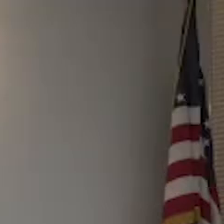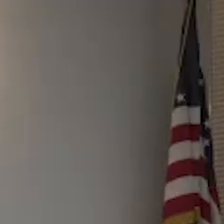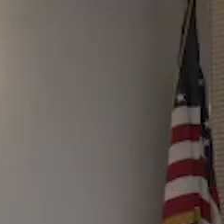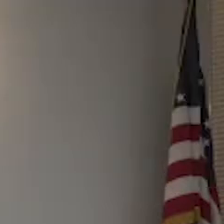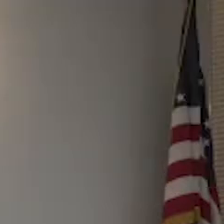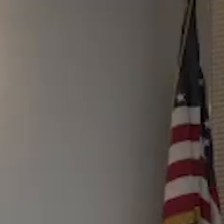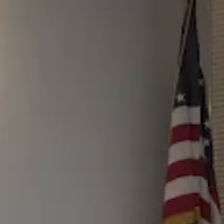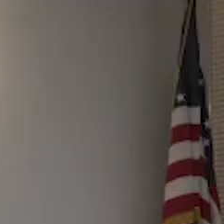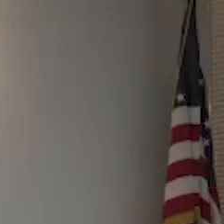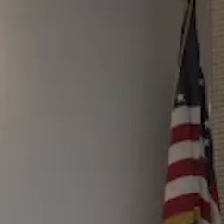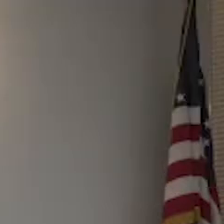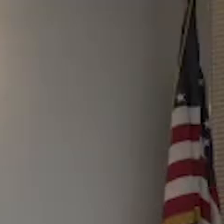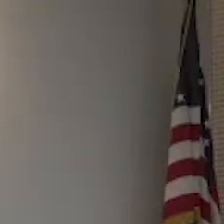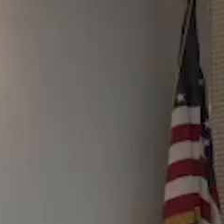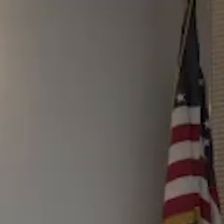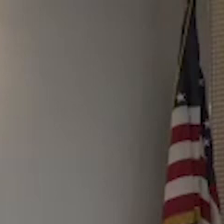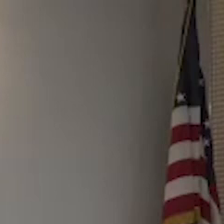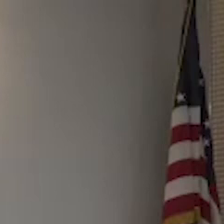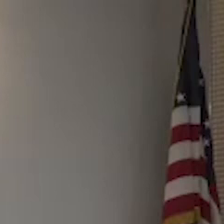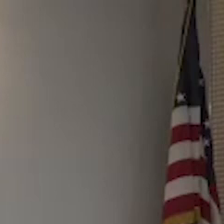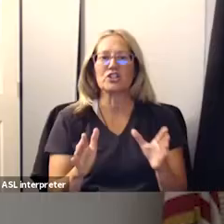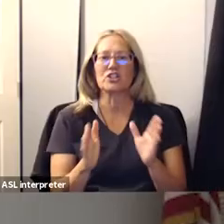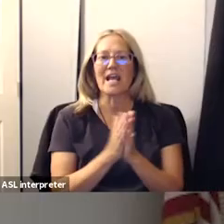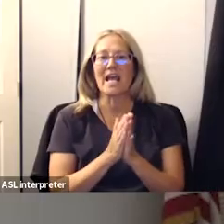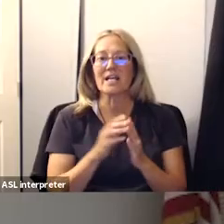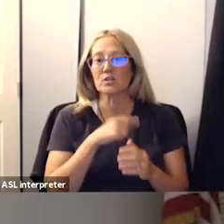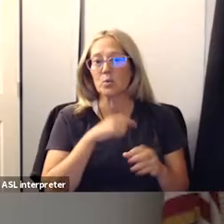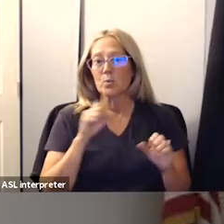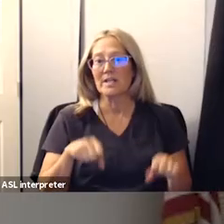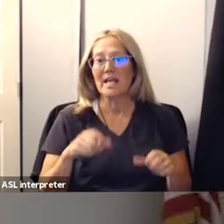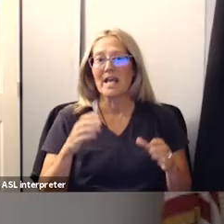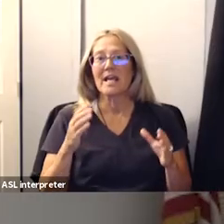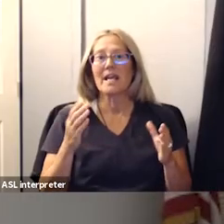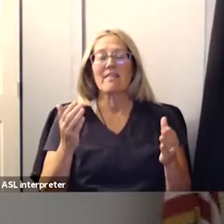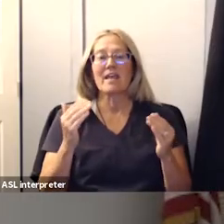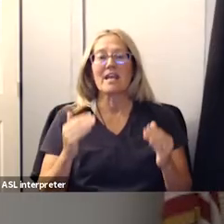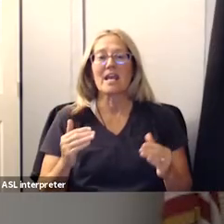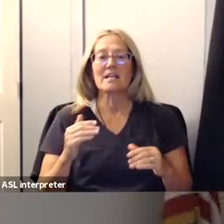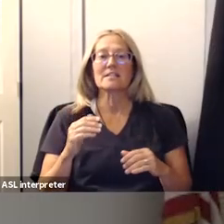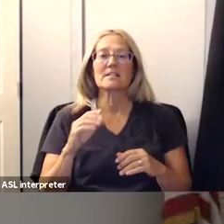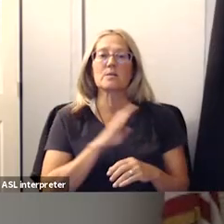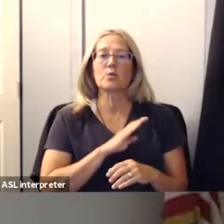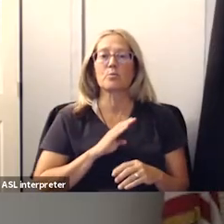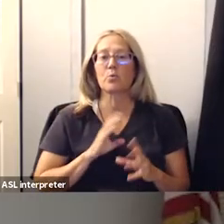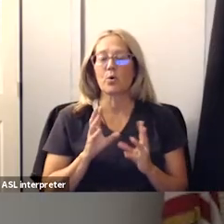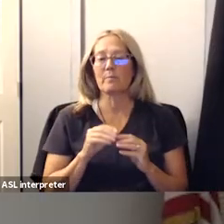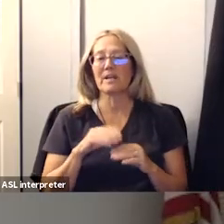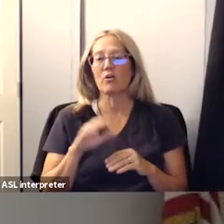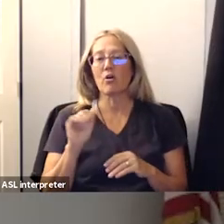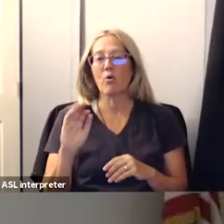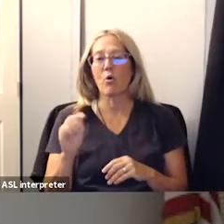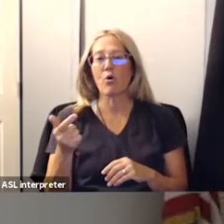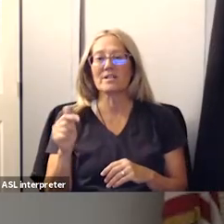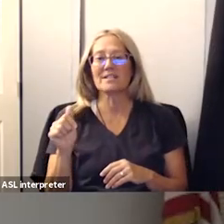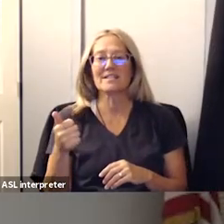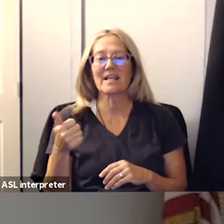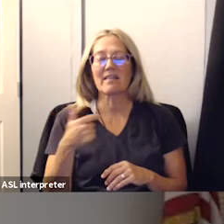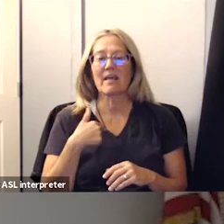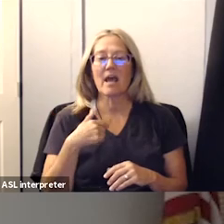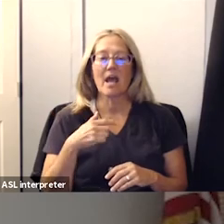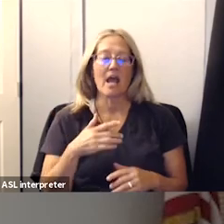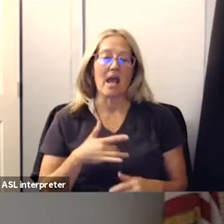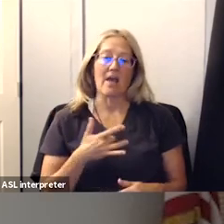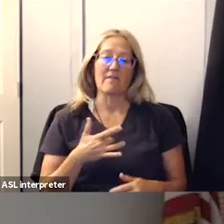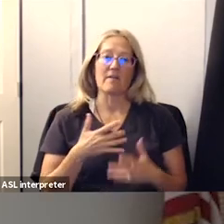questions have been asked so that we can do that at the next board meeting on august 10th because i'm sensing there's a lot of